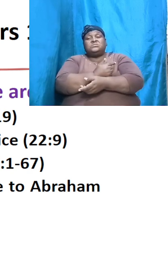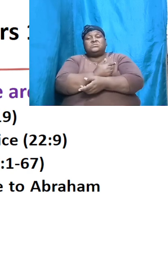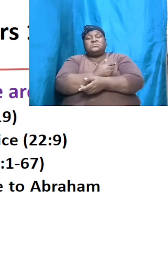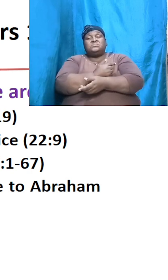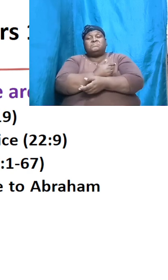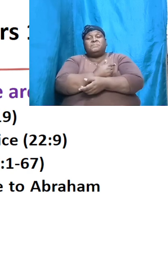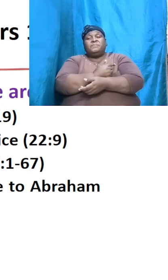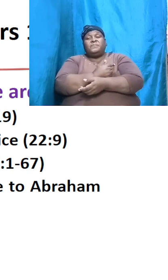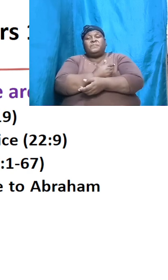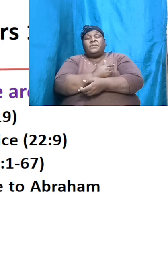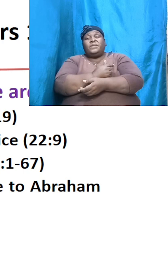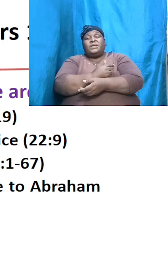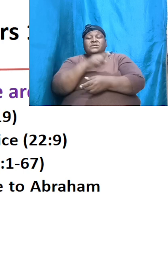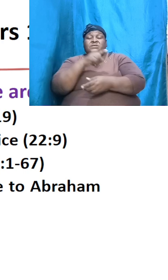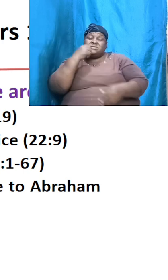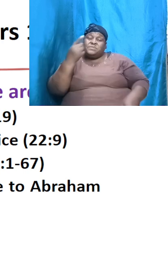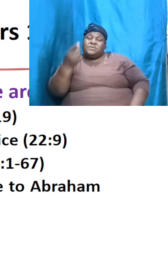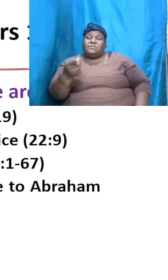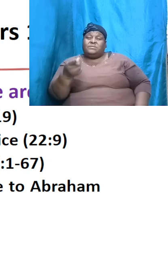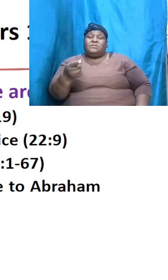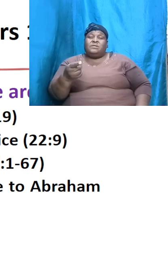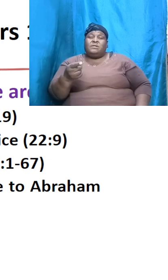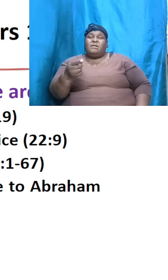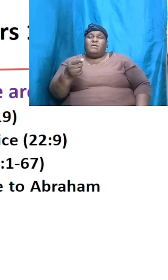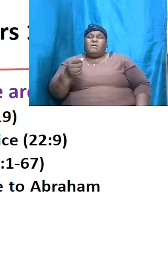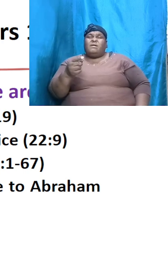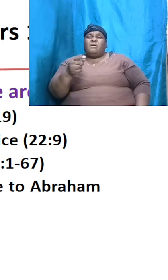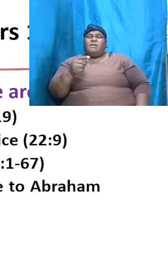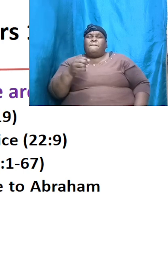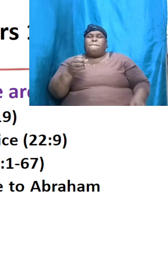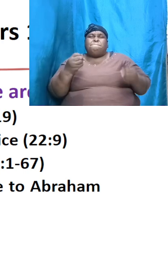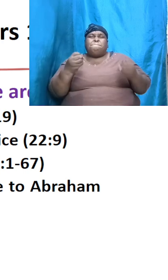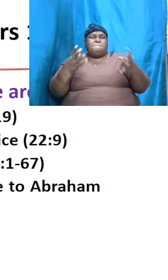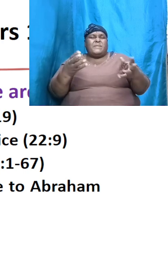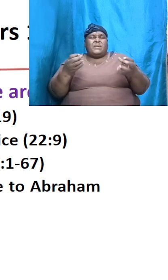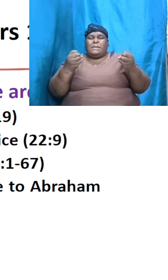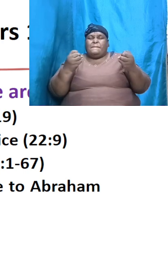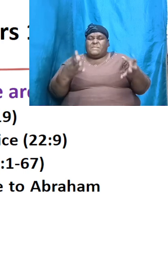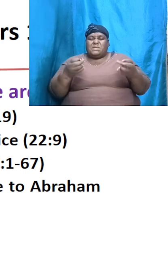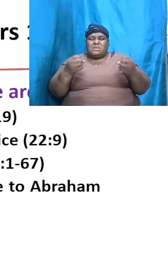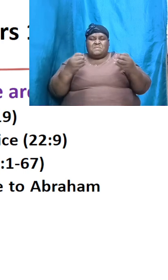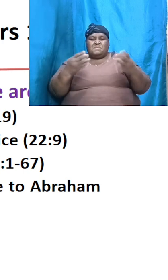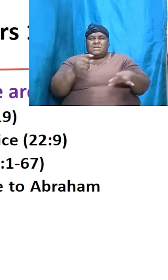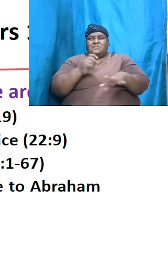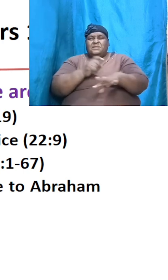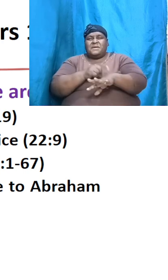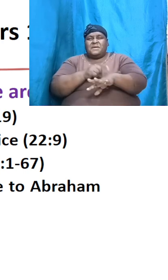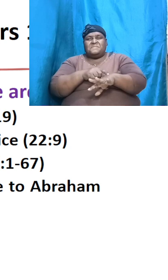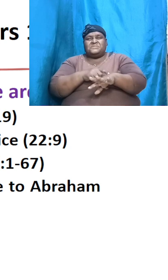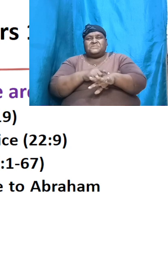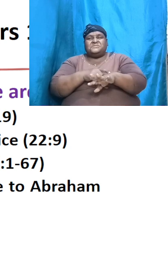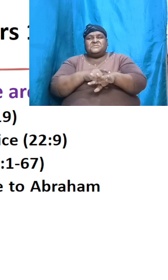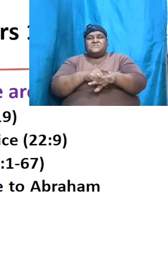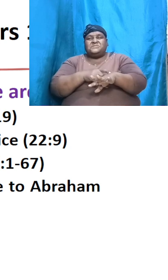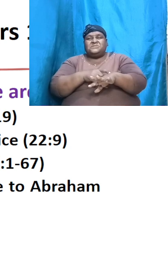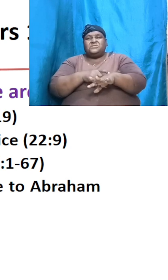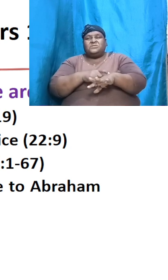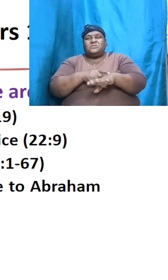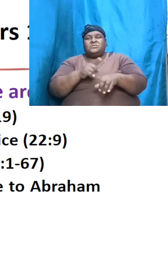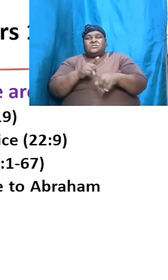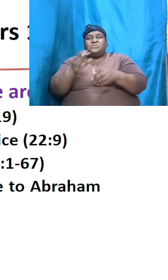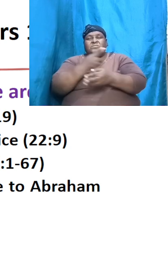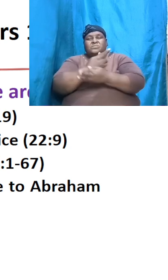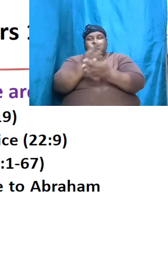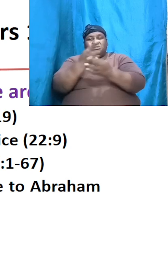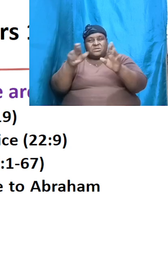it speaks on numerous occasions to redemption